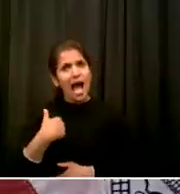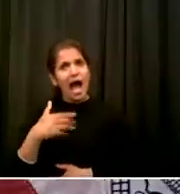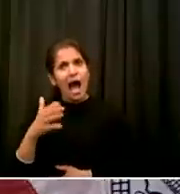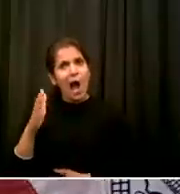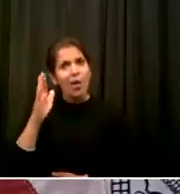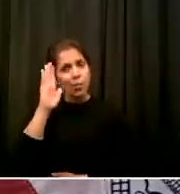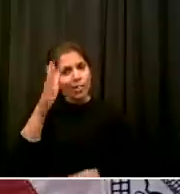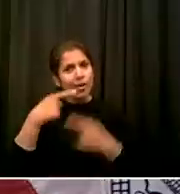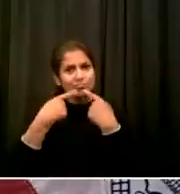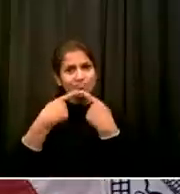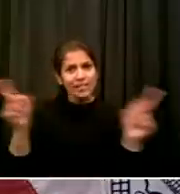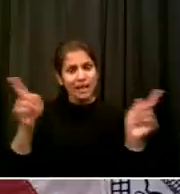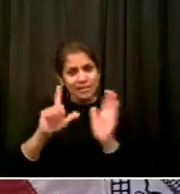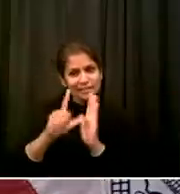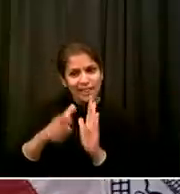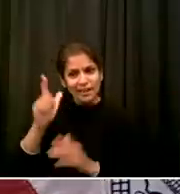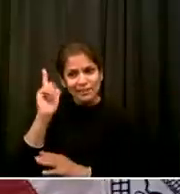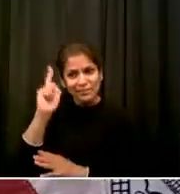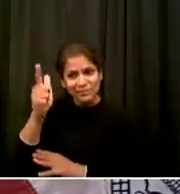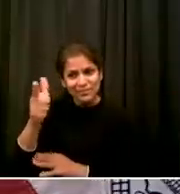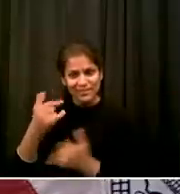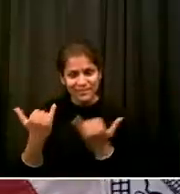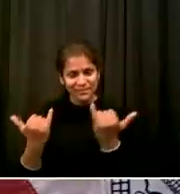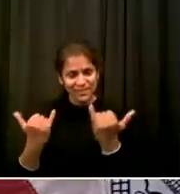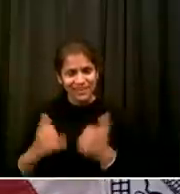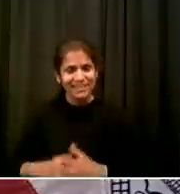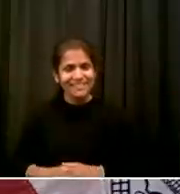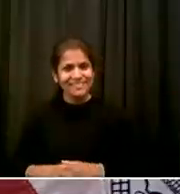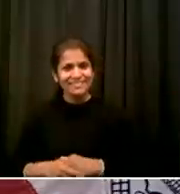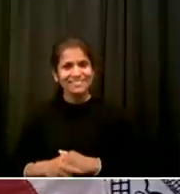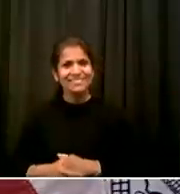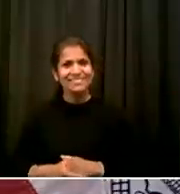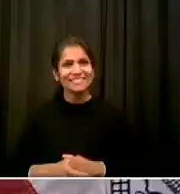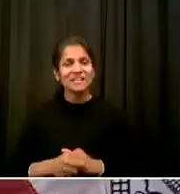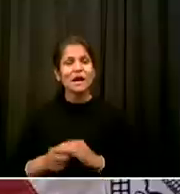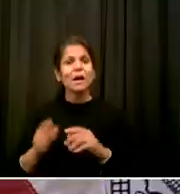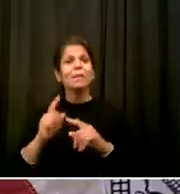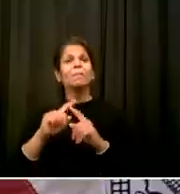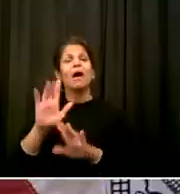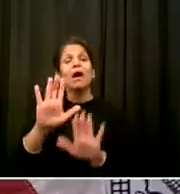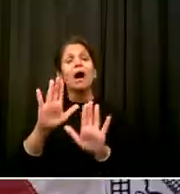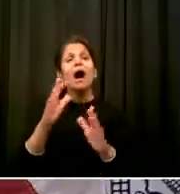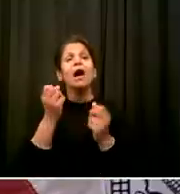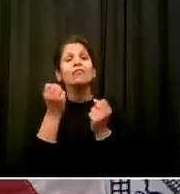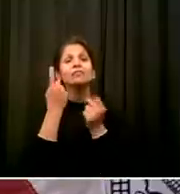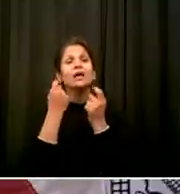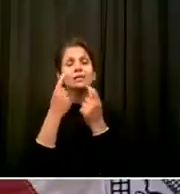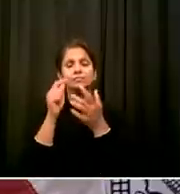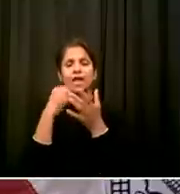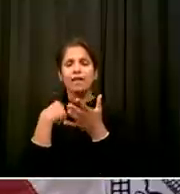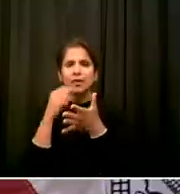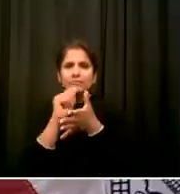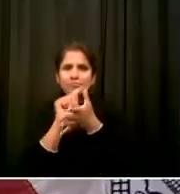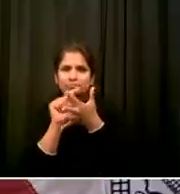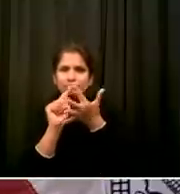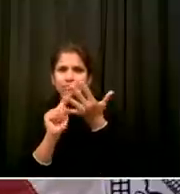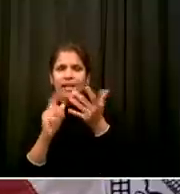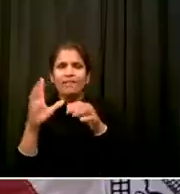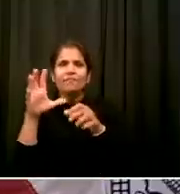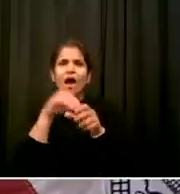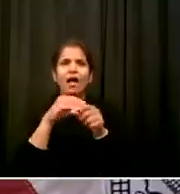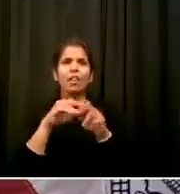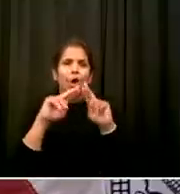through labor negotiation So we'll start that right away And obviously it's a lot of work to get ready for something like this